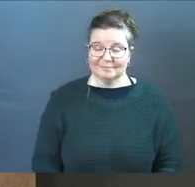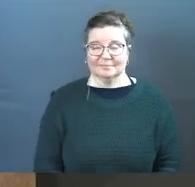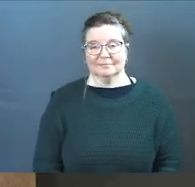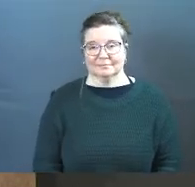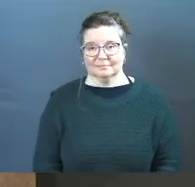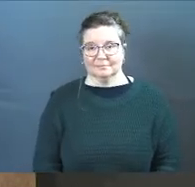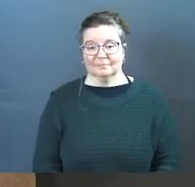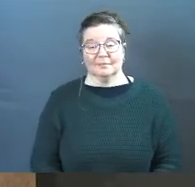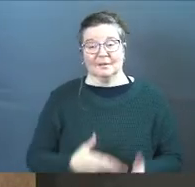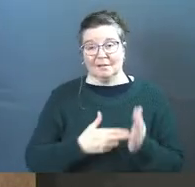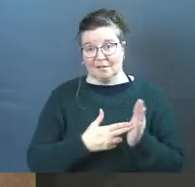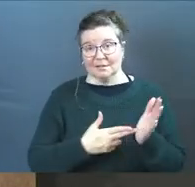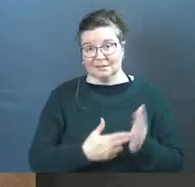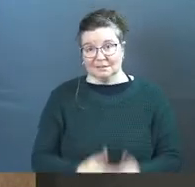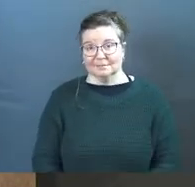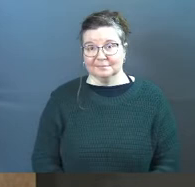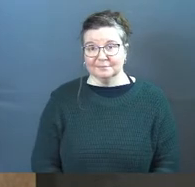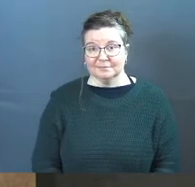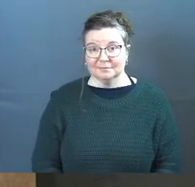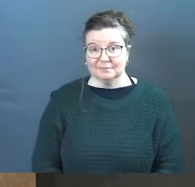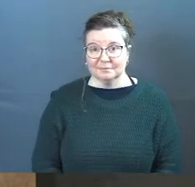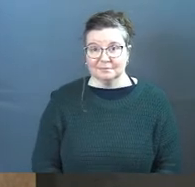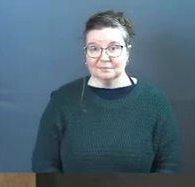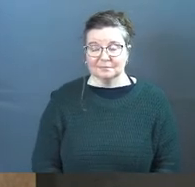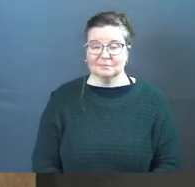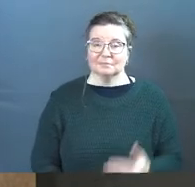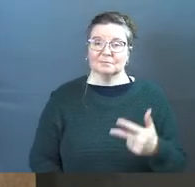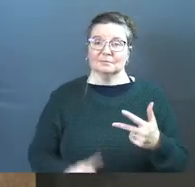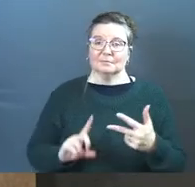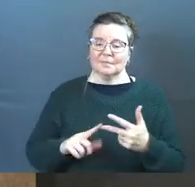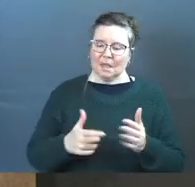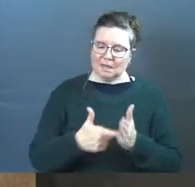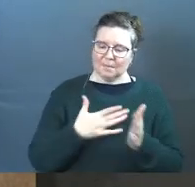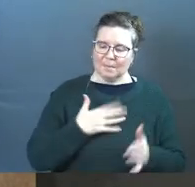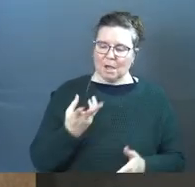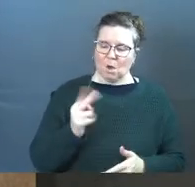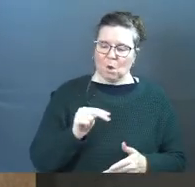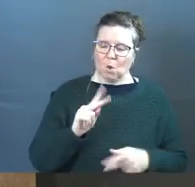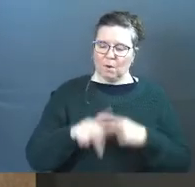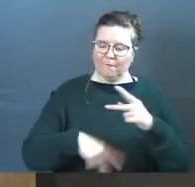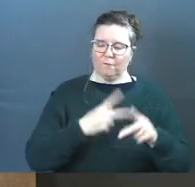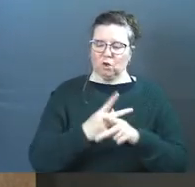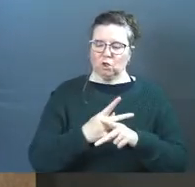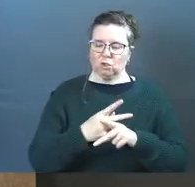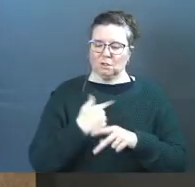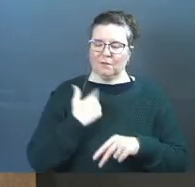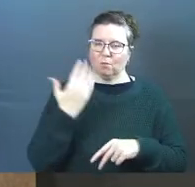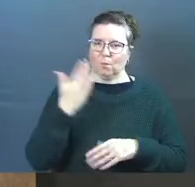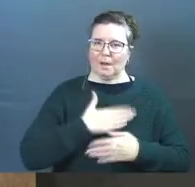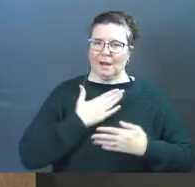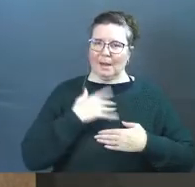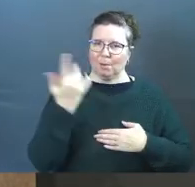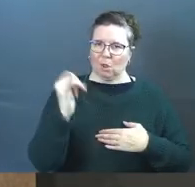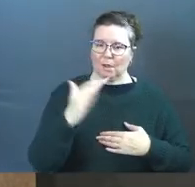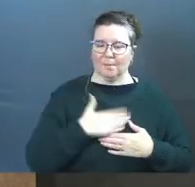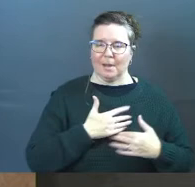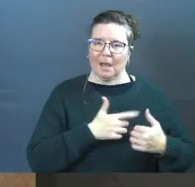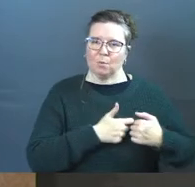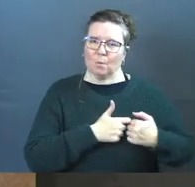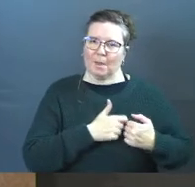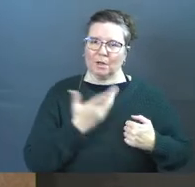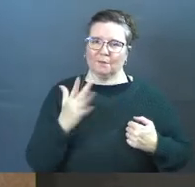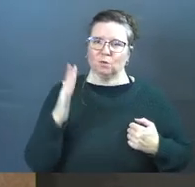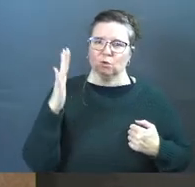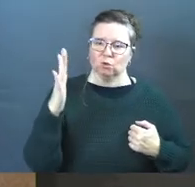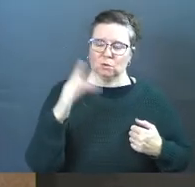yes honesty third I demand my own version of happiness my romantic future